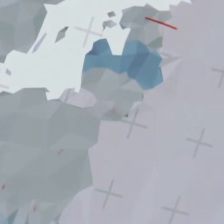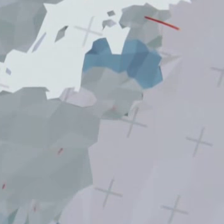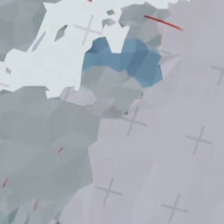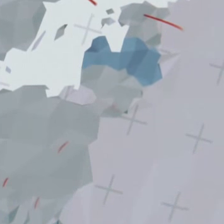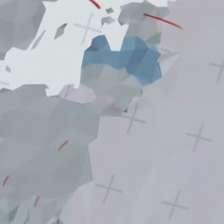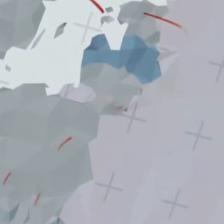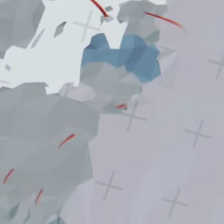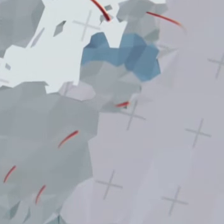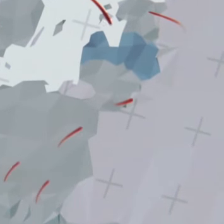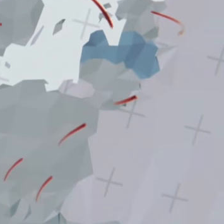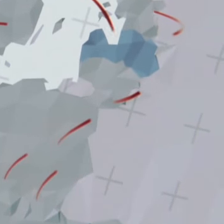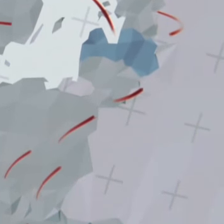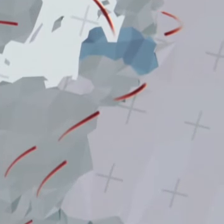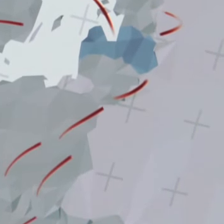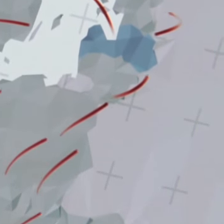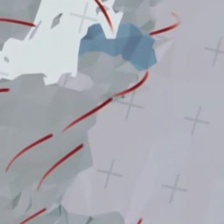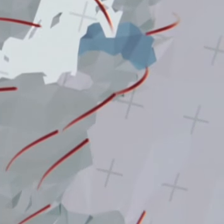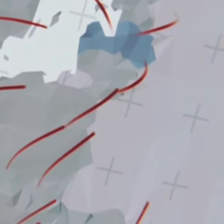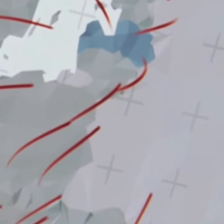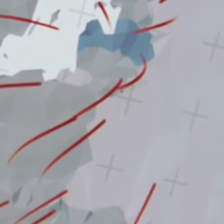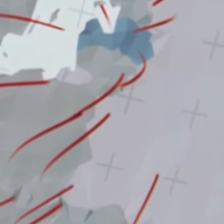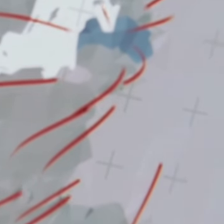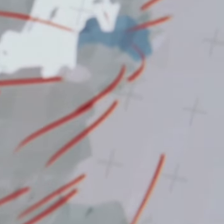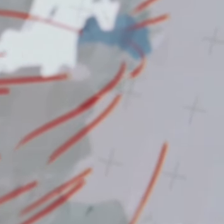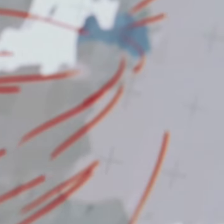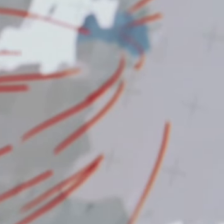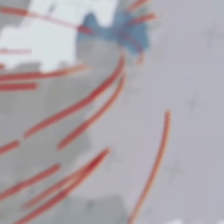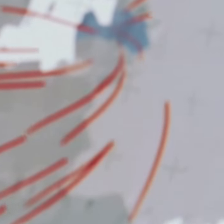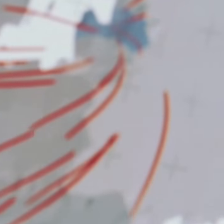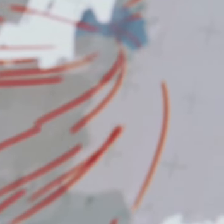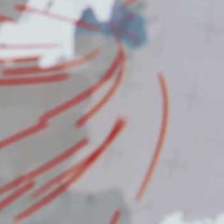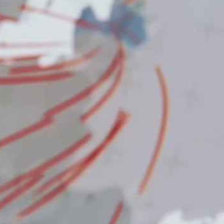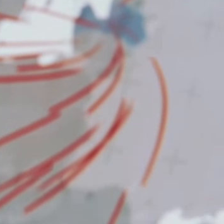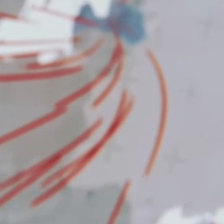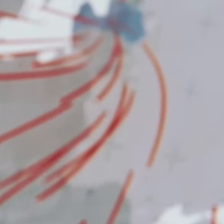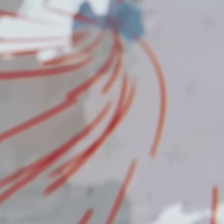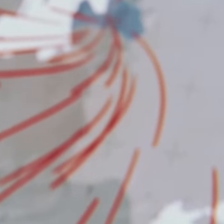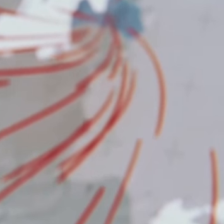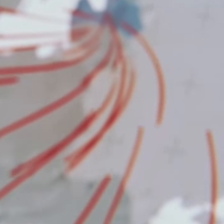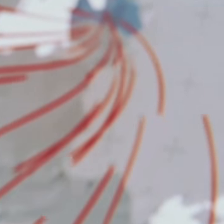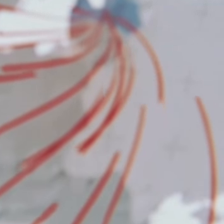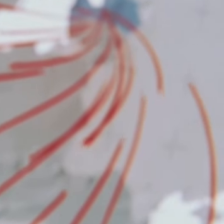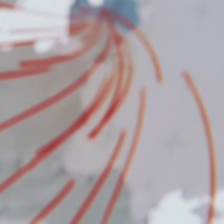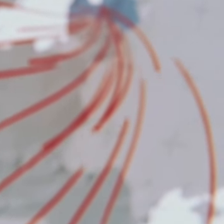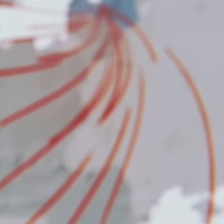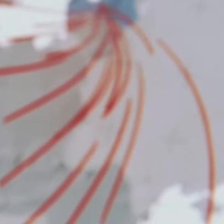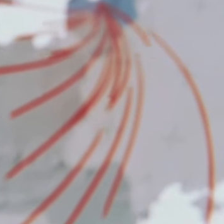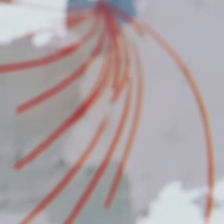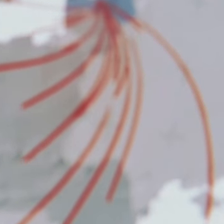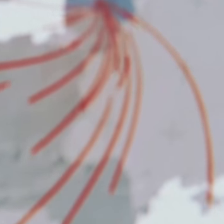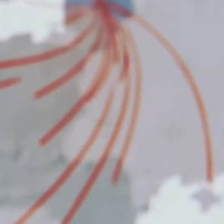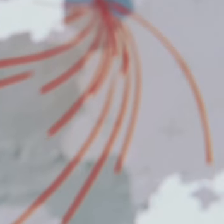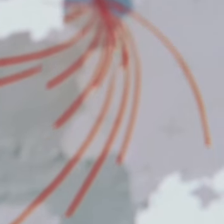ideas, innovations and digital strategies regarding the environment, employment, agriculture, science, business,